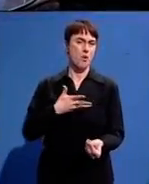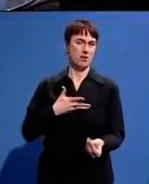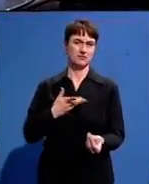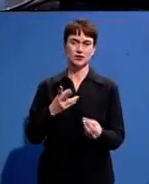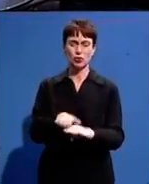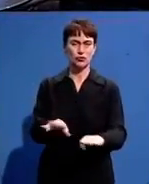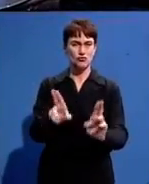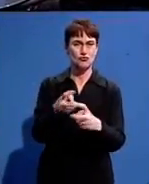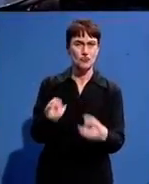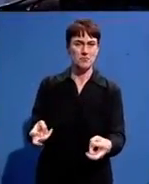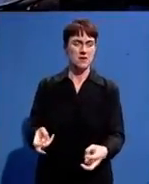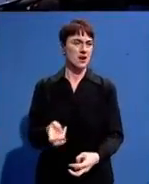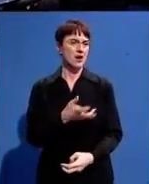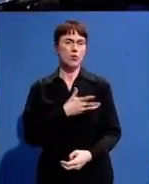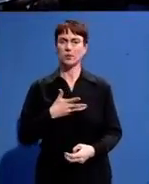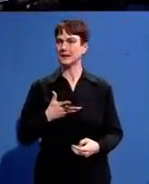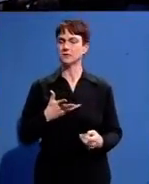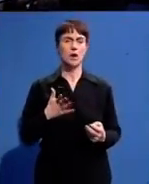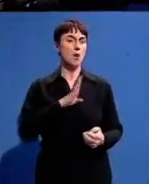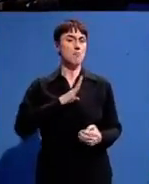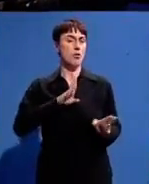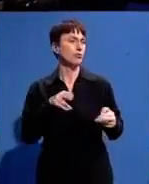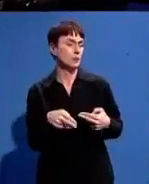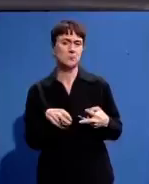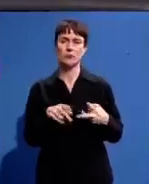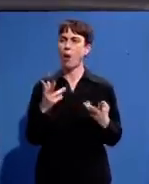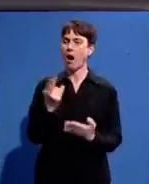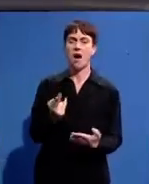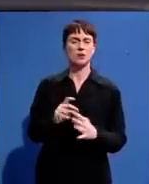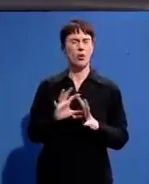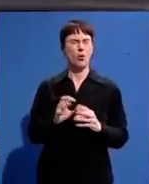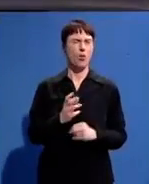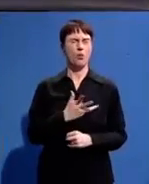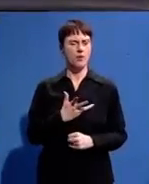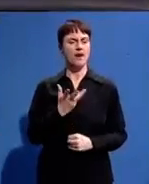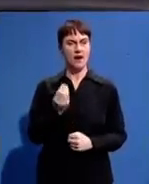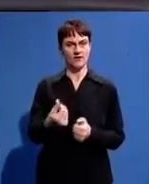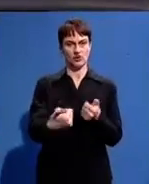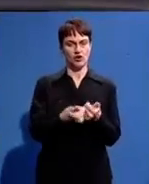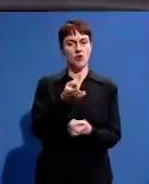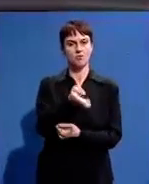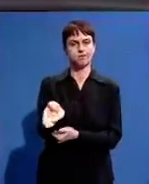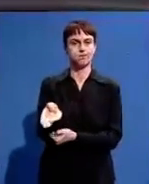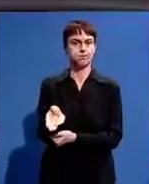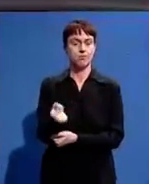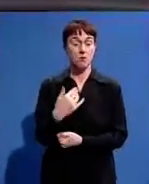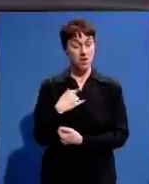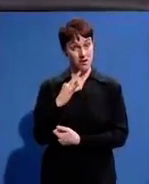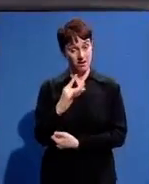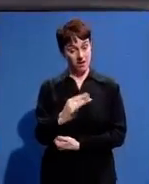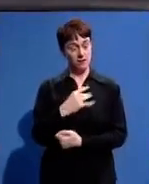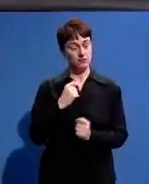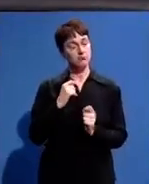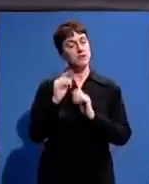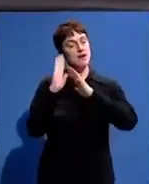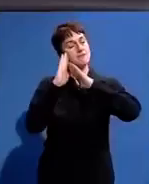facing boardrooms in arts everywhere in your scientifically everywhere women we have been challenged every day but if I can wake up every morning and sleep at night knowing